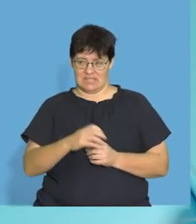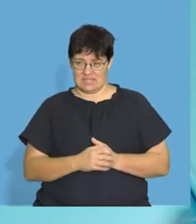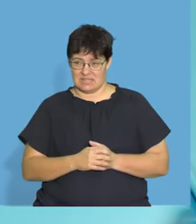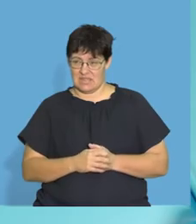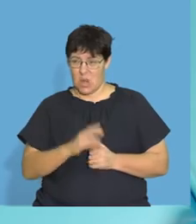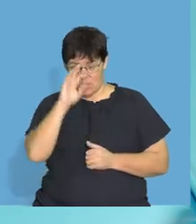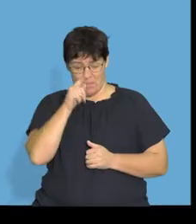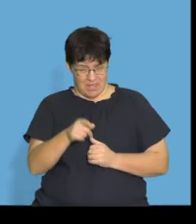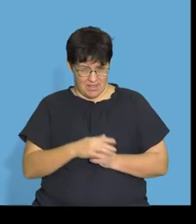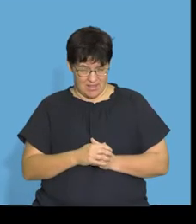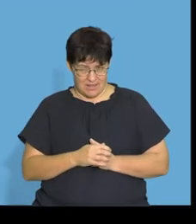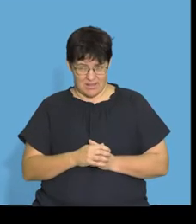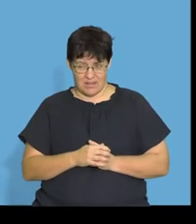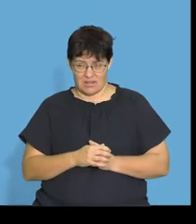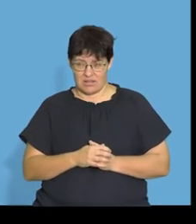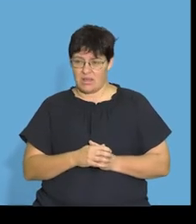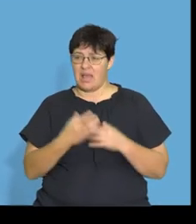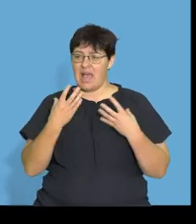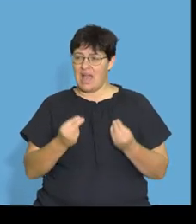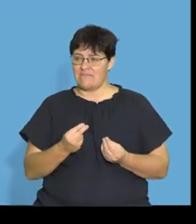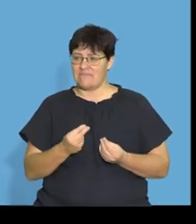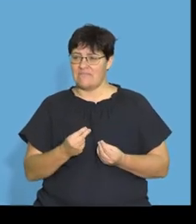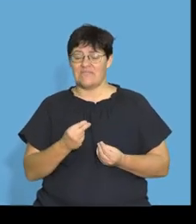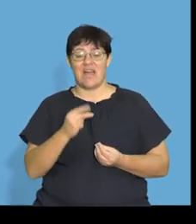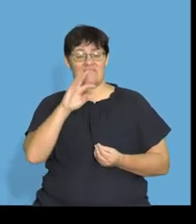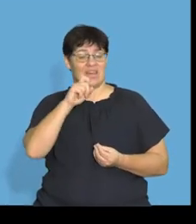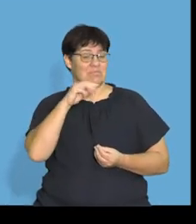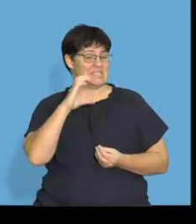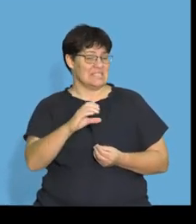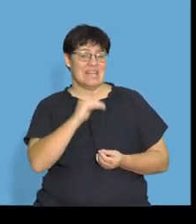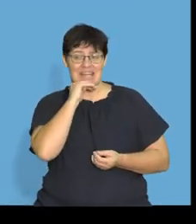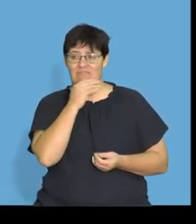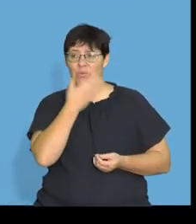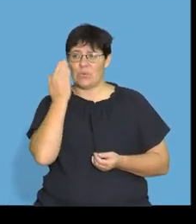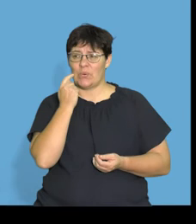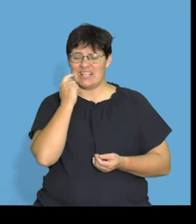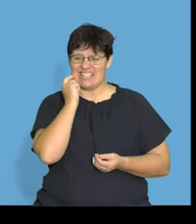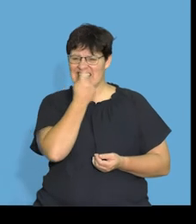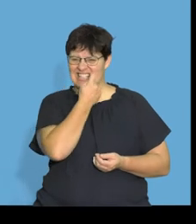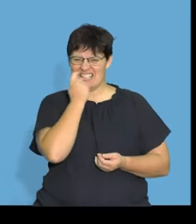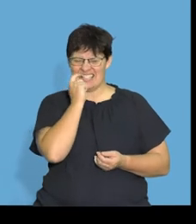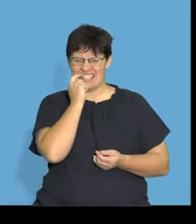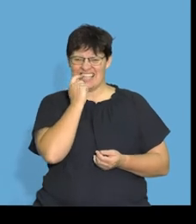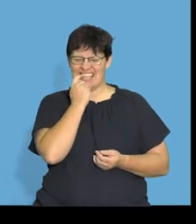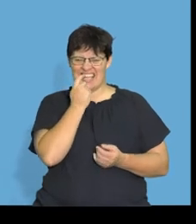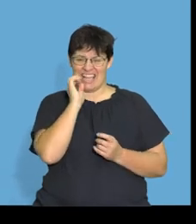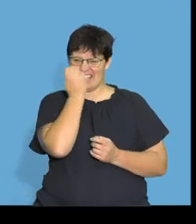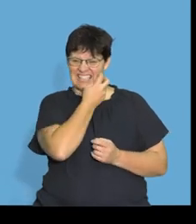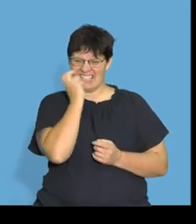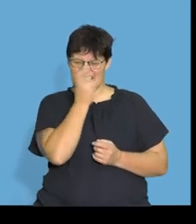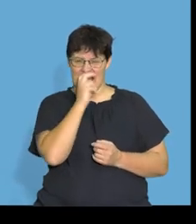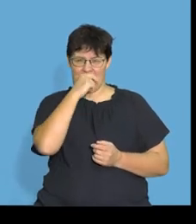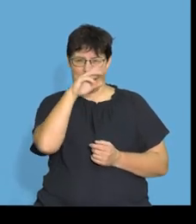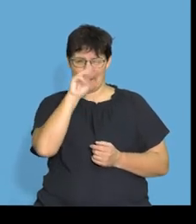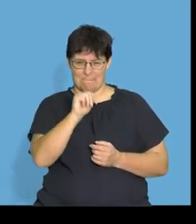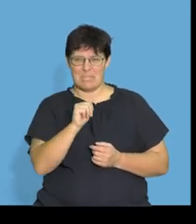remember here, those of you who have lack of vitamin C, right? Your gums get all sore. You don't.